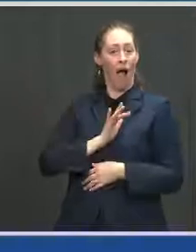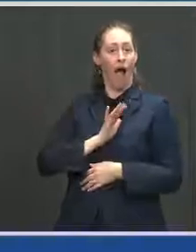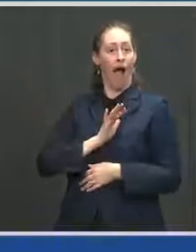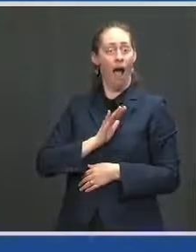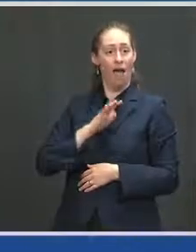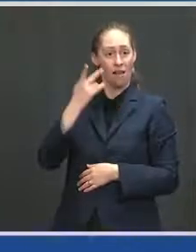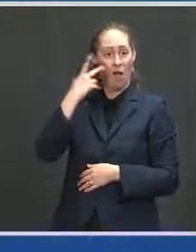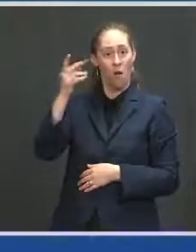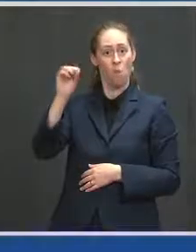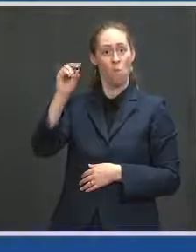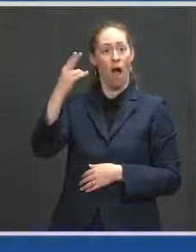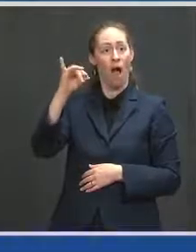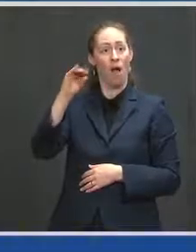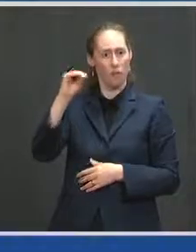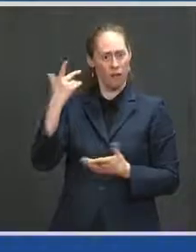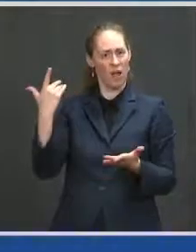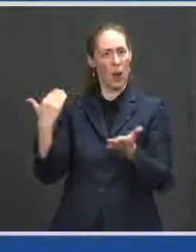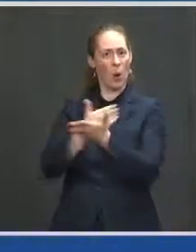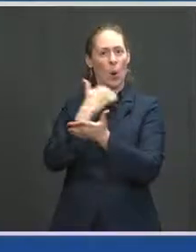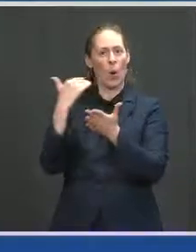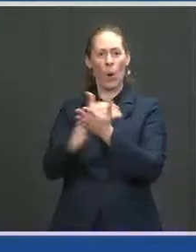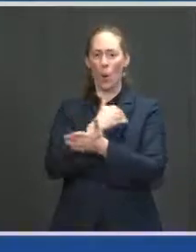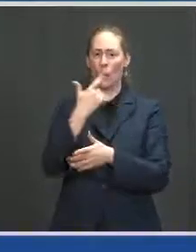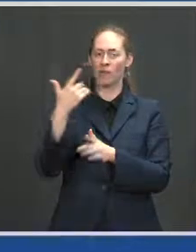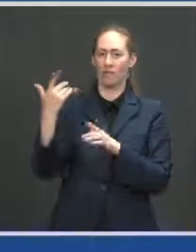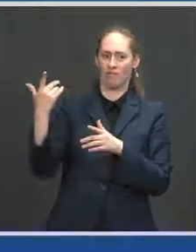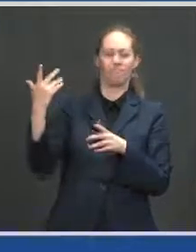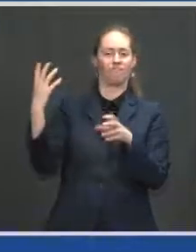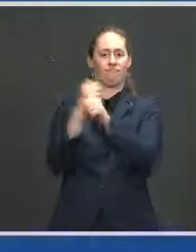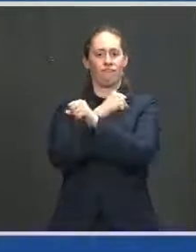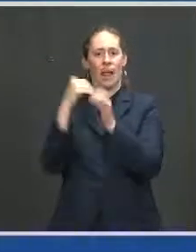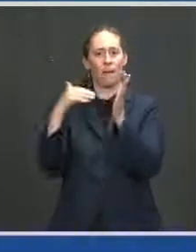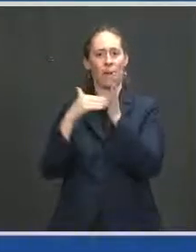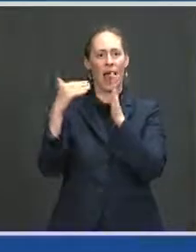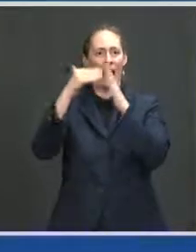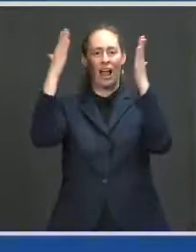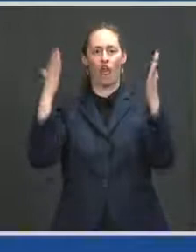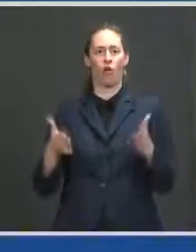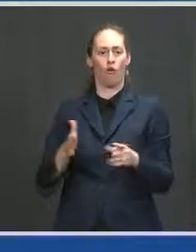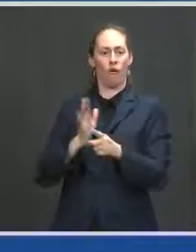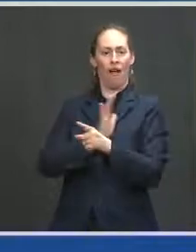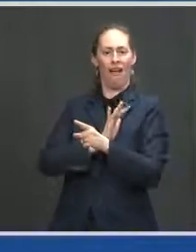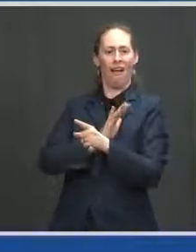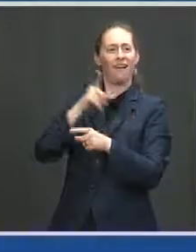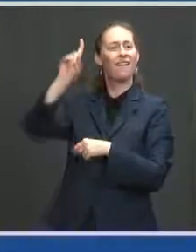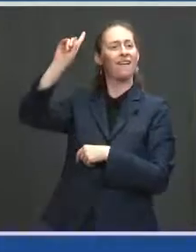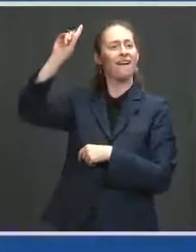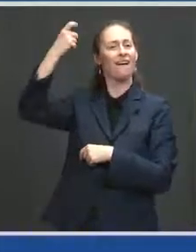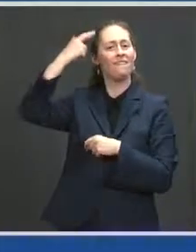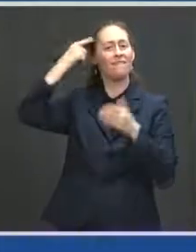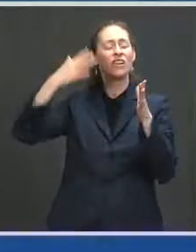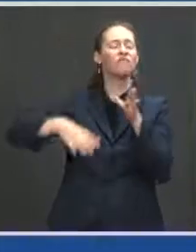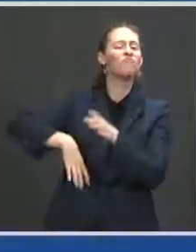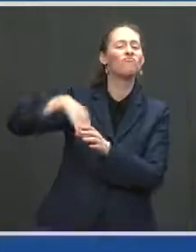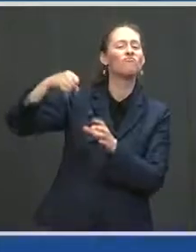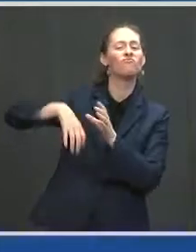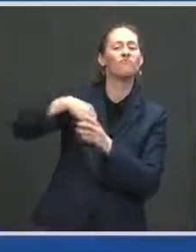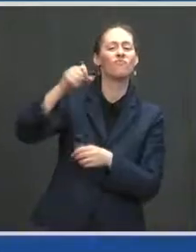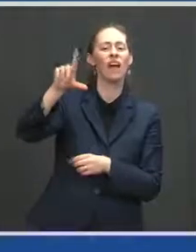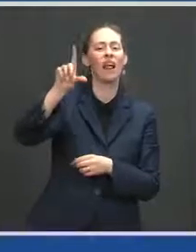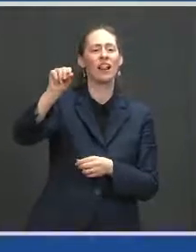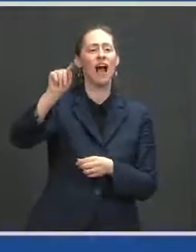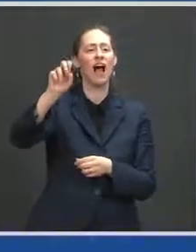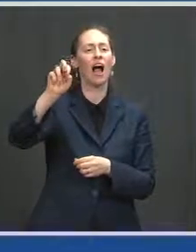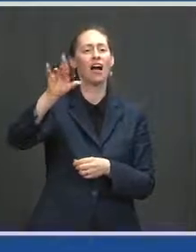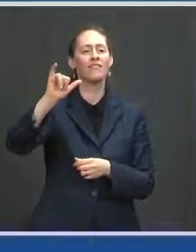millionaire, last week, thanks to the creative idea of the governor for holding a vaccination and vaccine lottery. The grocery store at